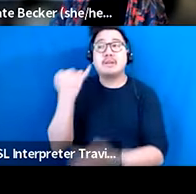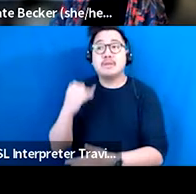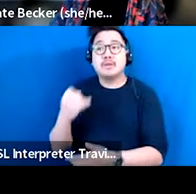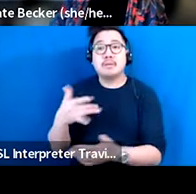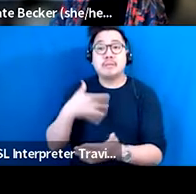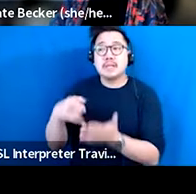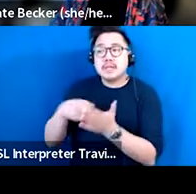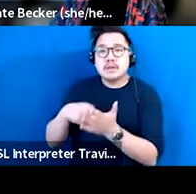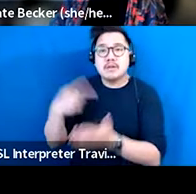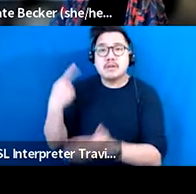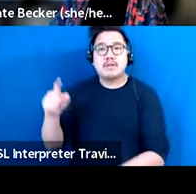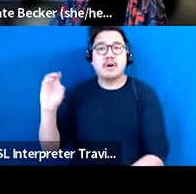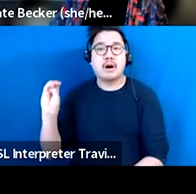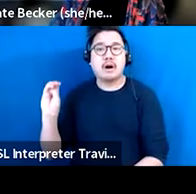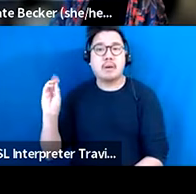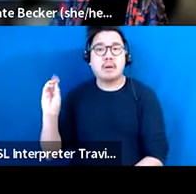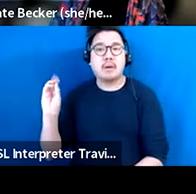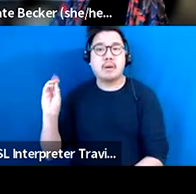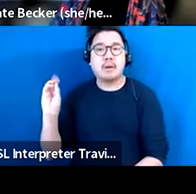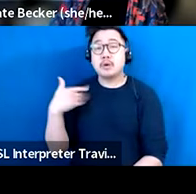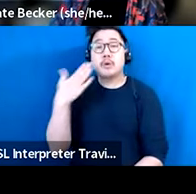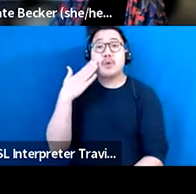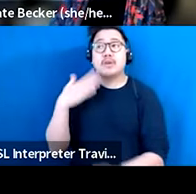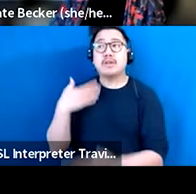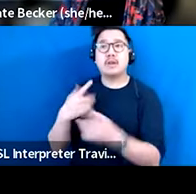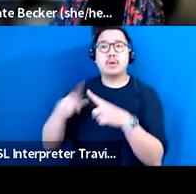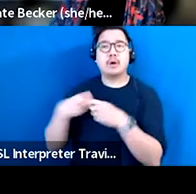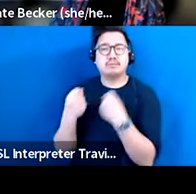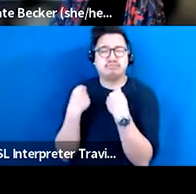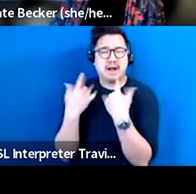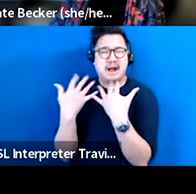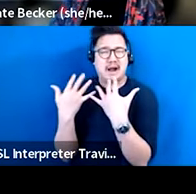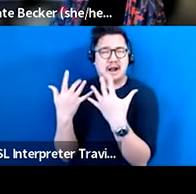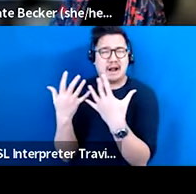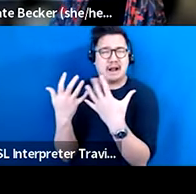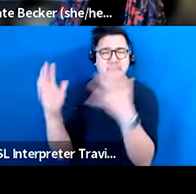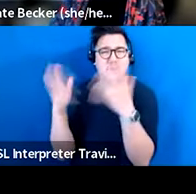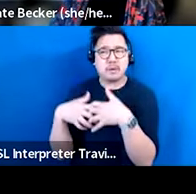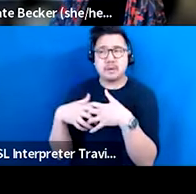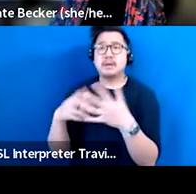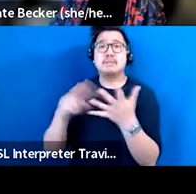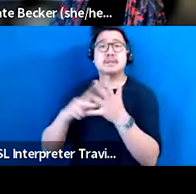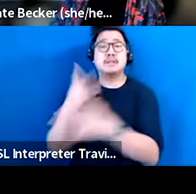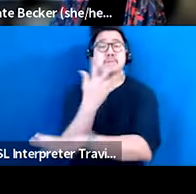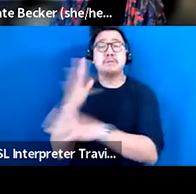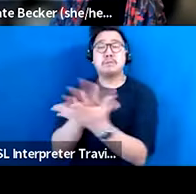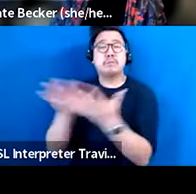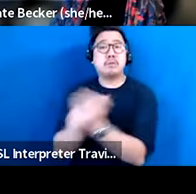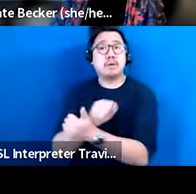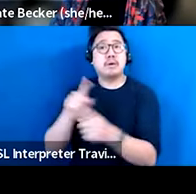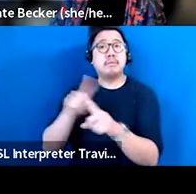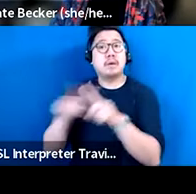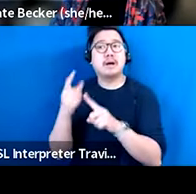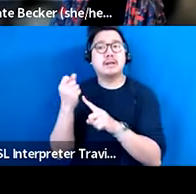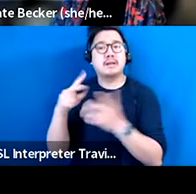destructive, but they also don't signal the death of an ecosystem. They clear the way for new things to grow.